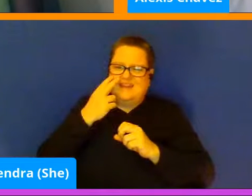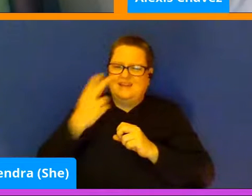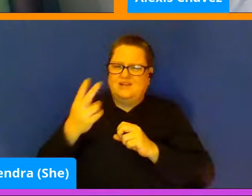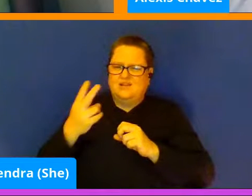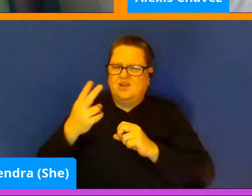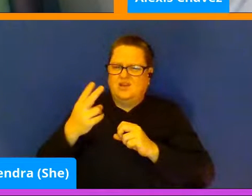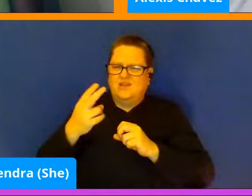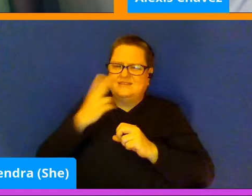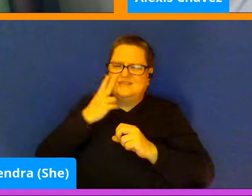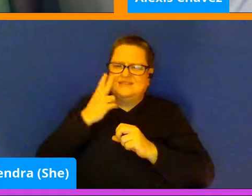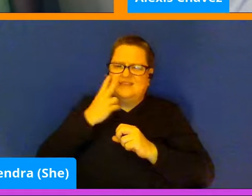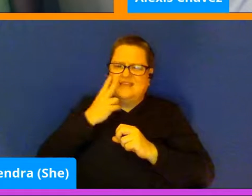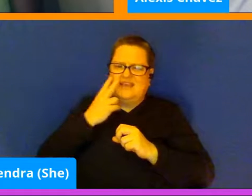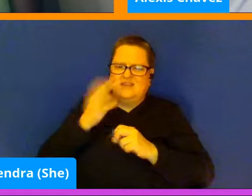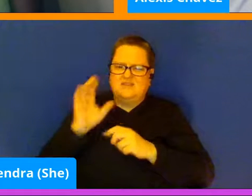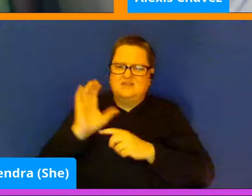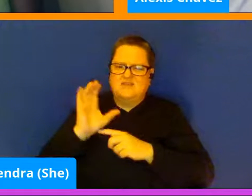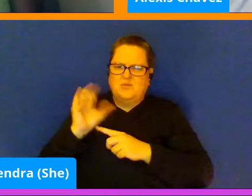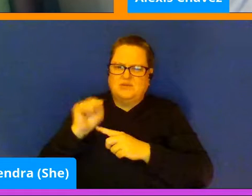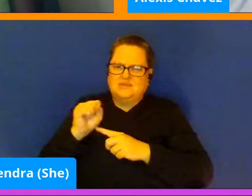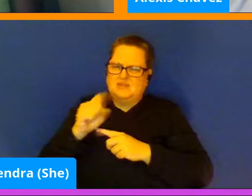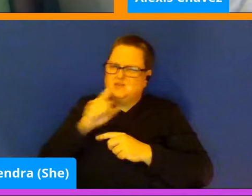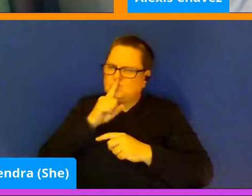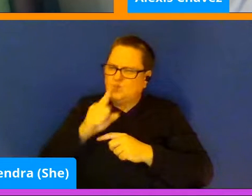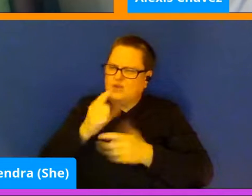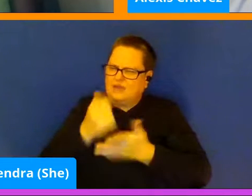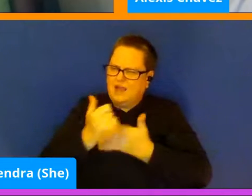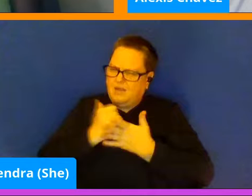that's really being helpful for me in the long term at this point?